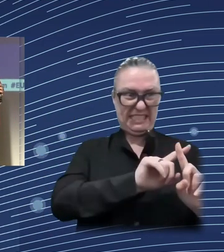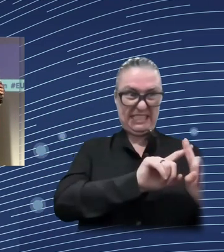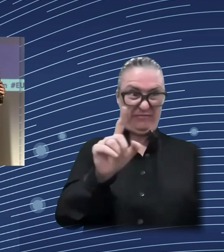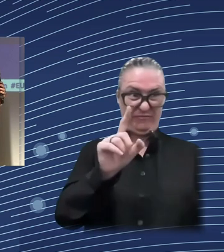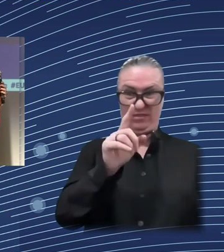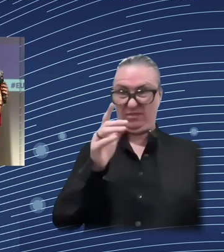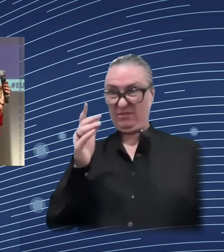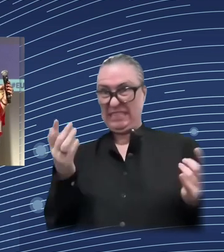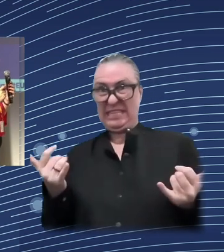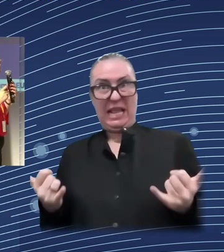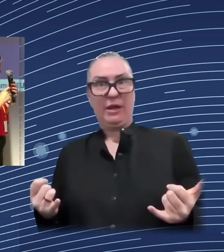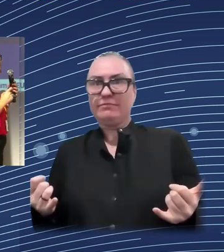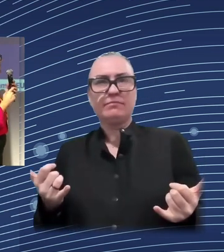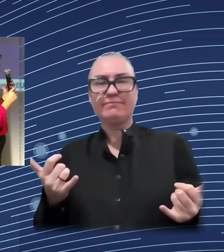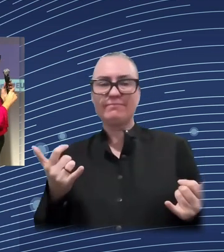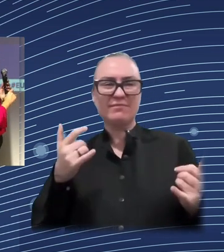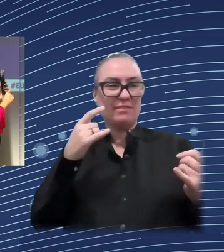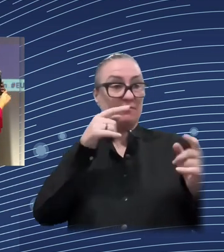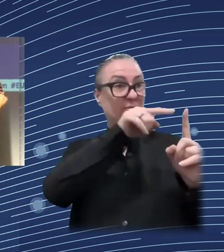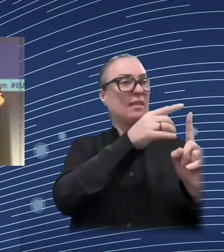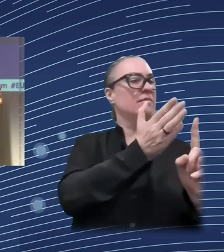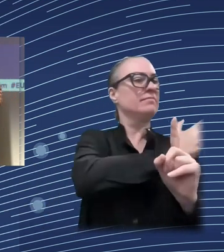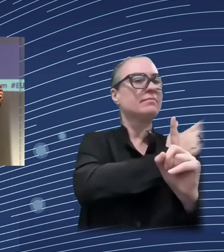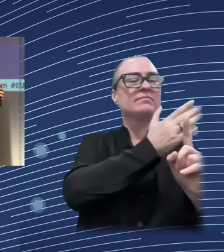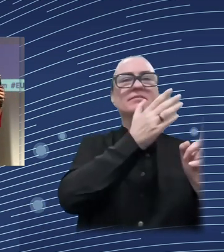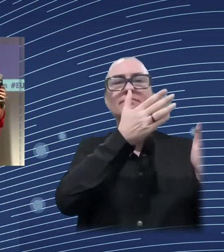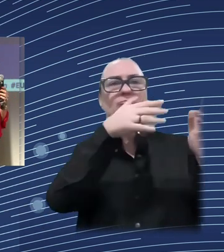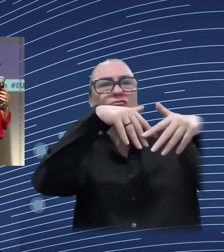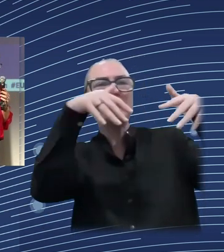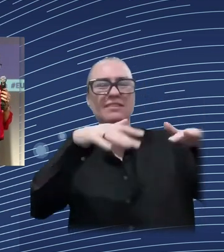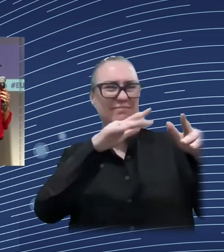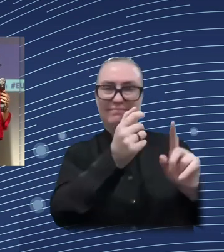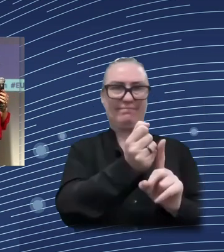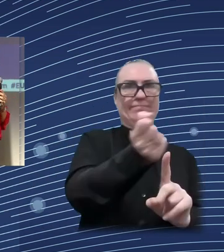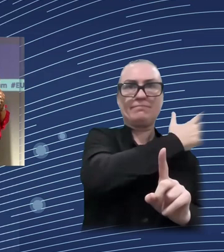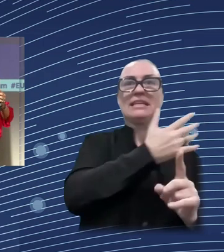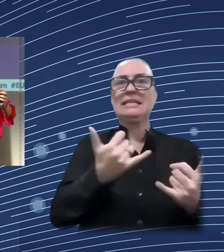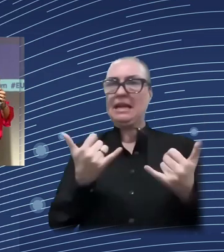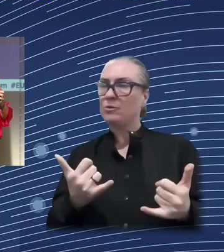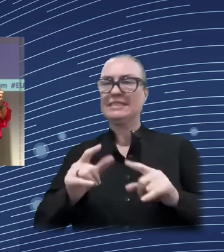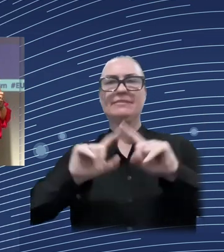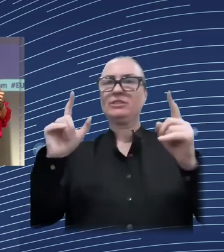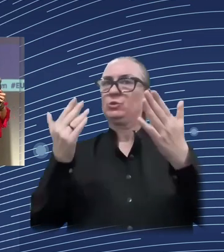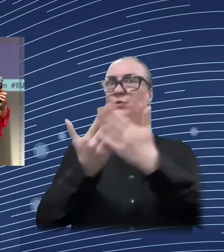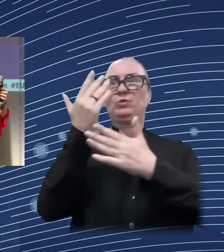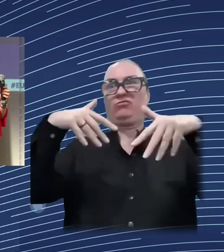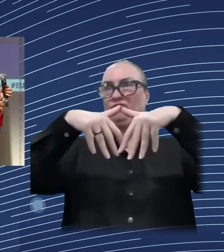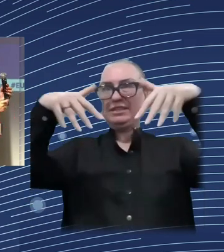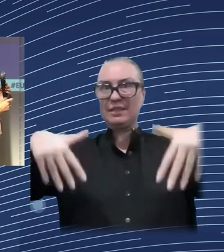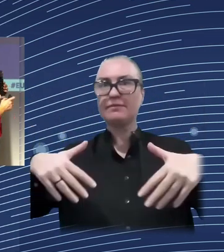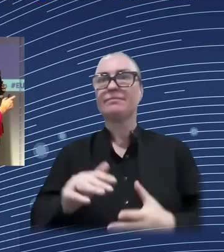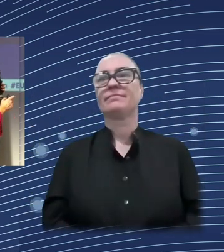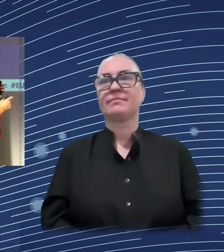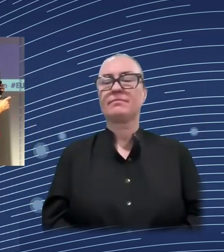on which I should focus in order to respond to those risks, in order to avoid that they become negative